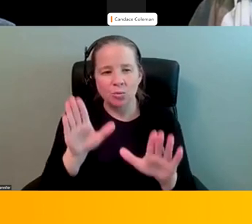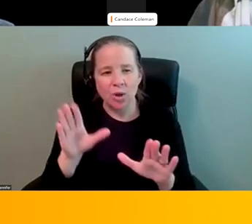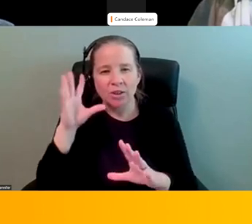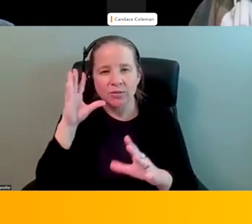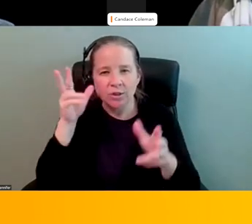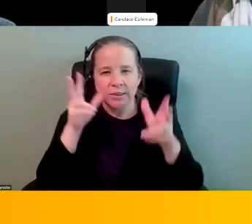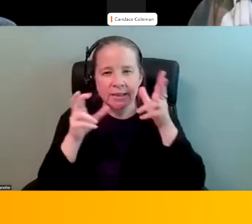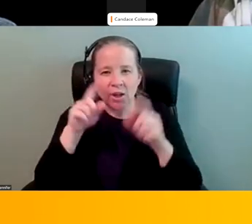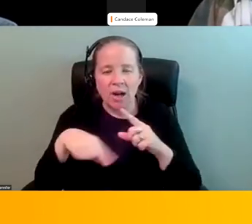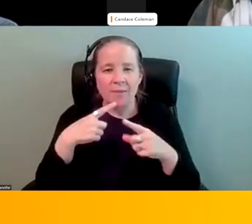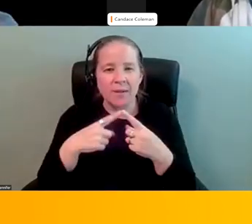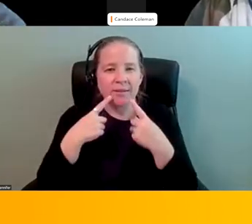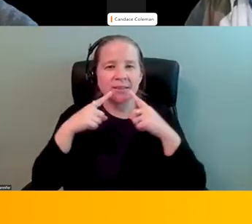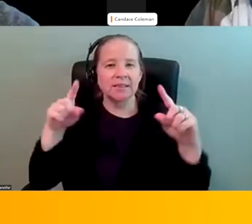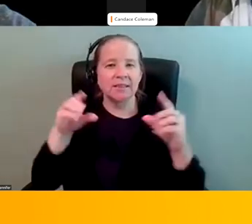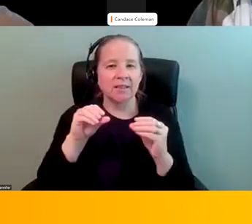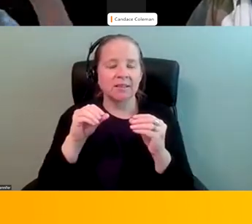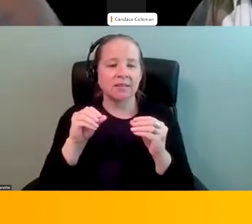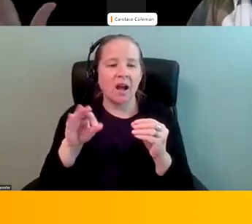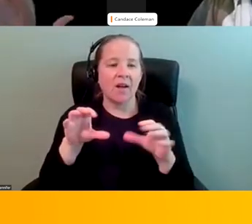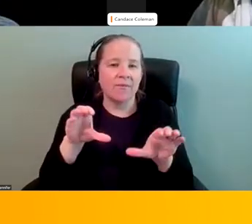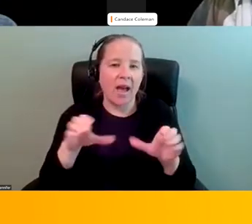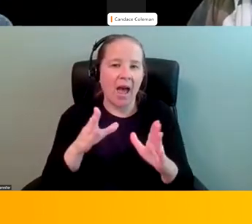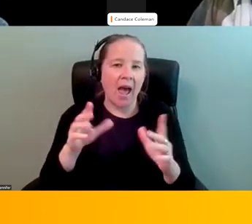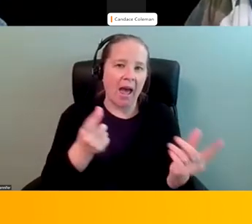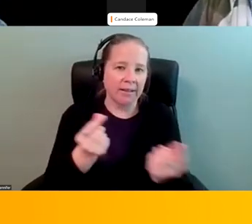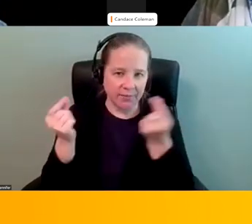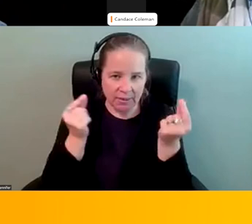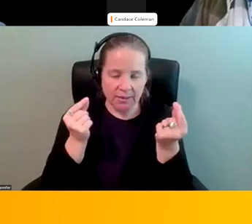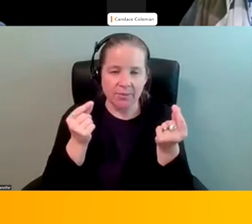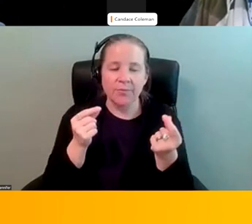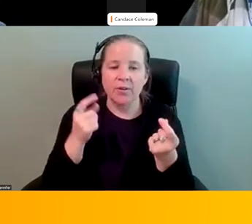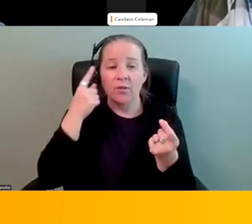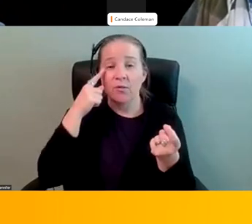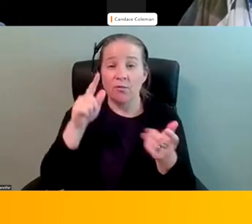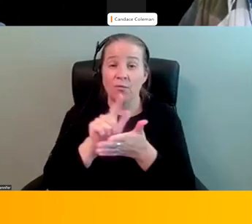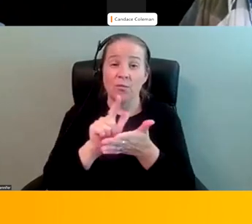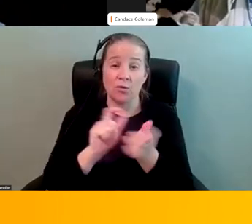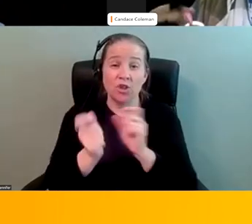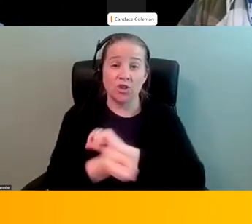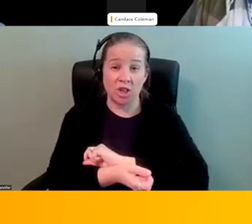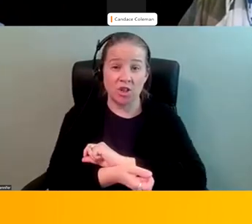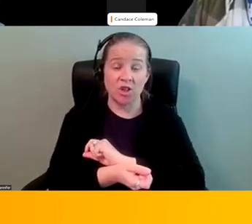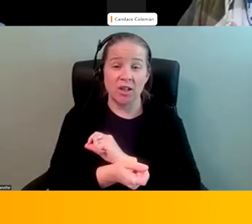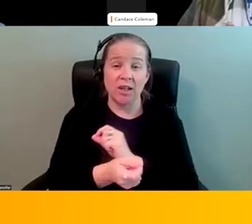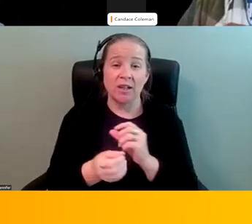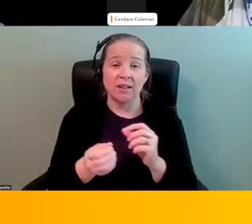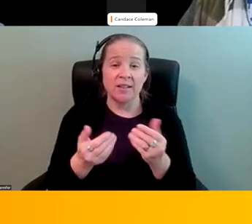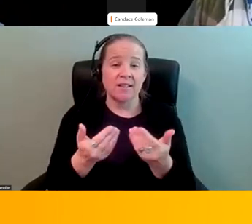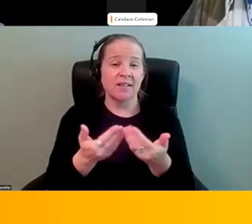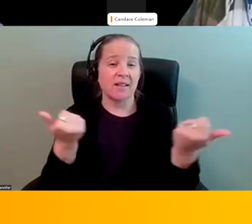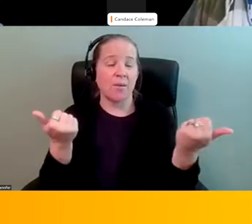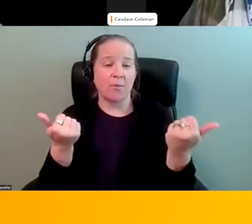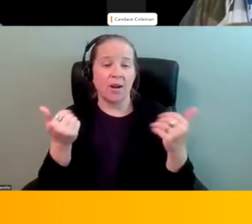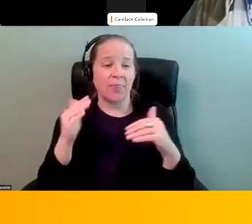um in changing you know in changing the laws um in a way that's outside of bringing on bringing